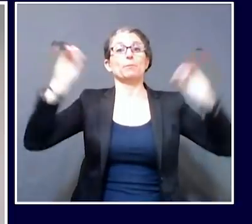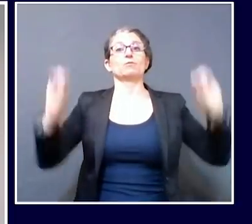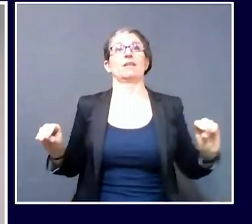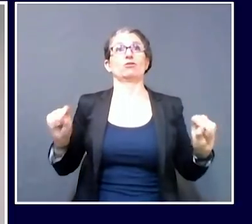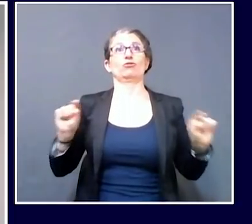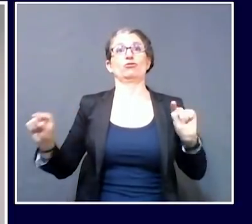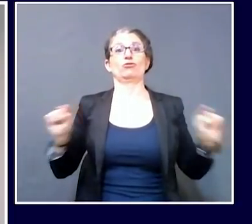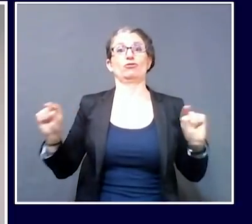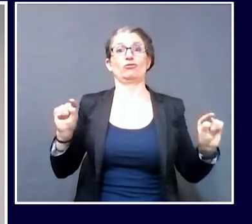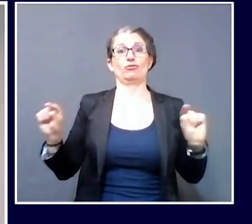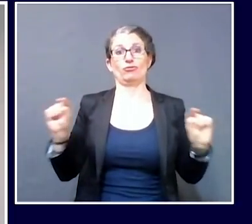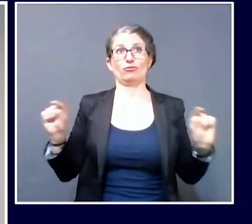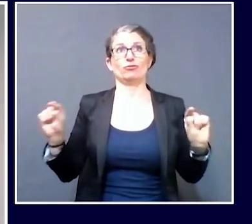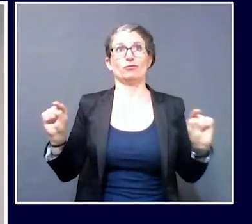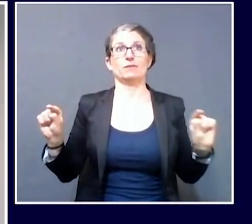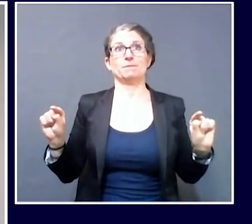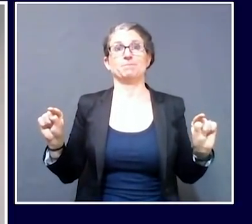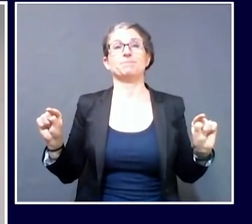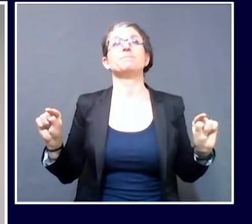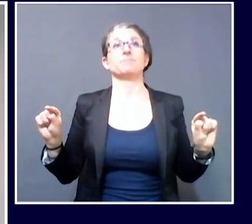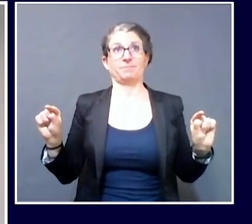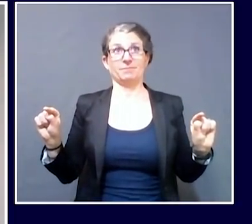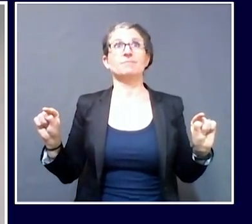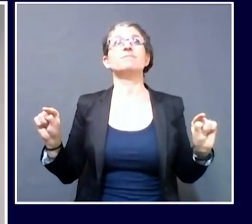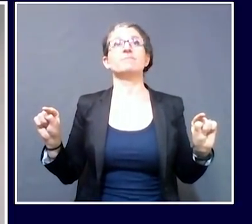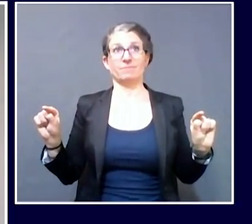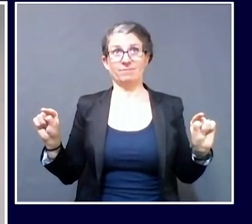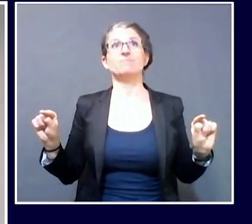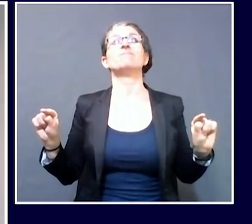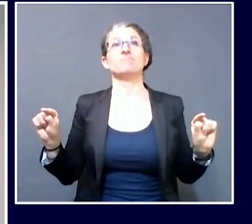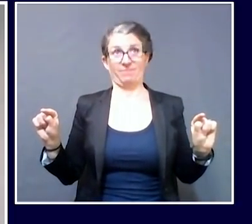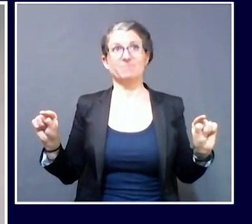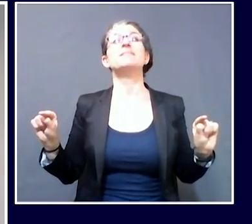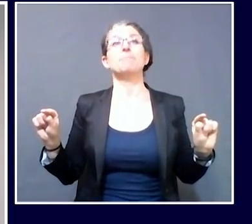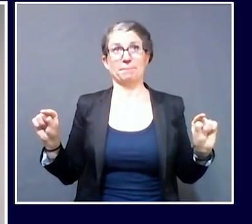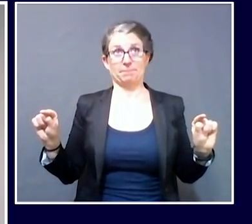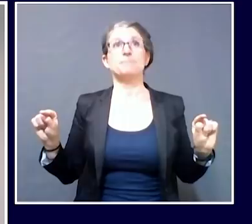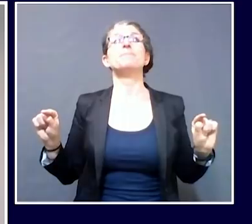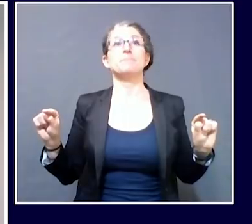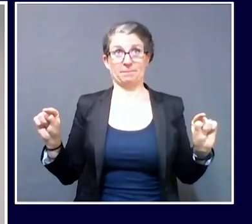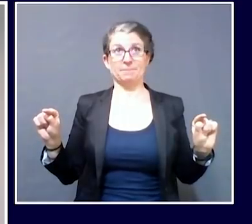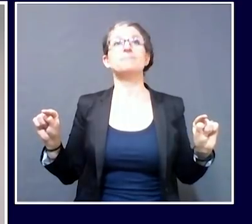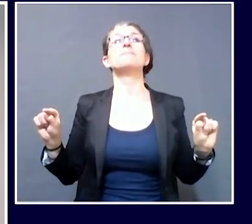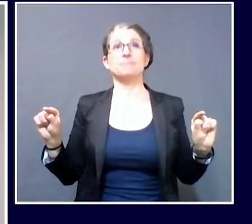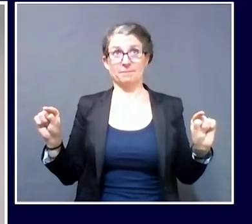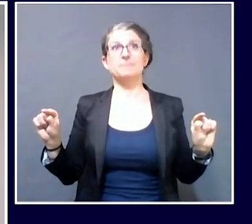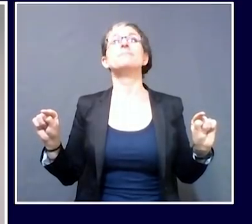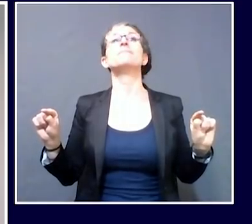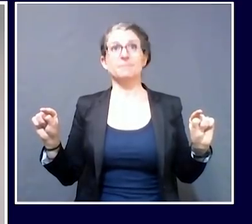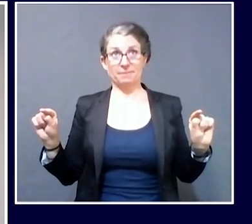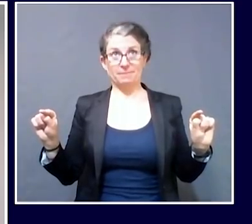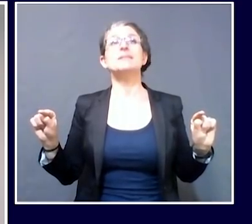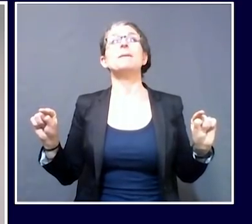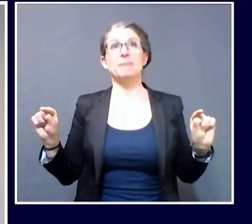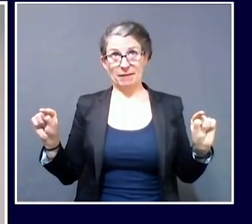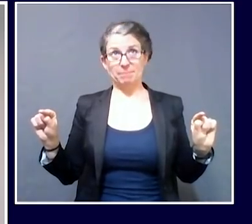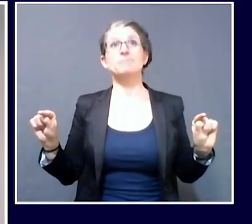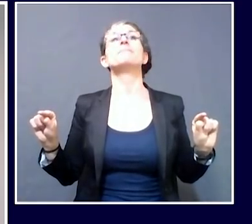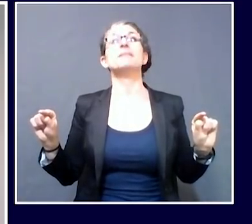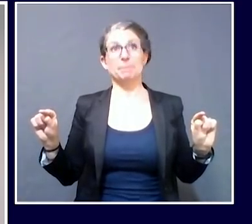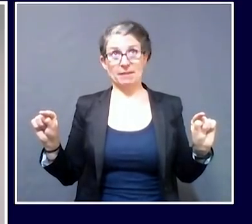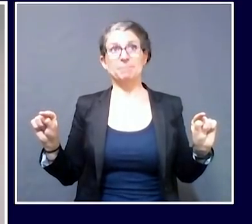without showing a single sign or symptom. The majority of folks who, when they get tested for COVID-19,